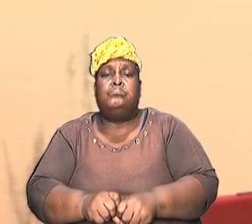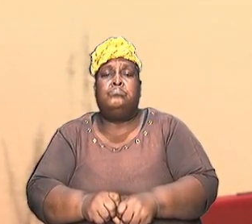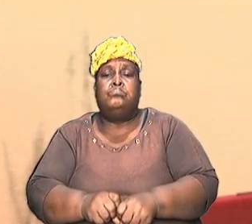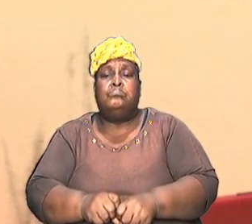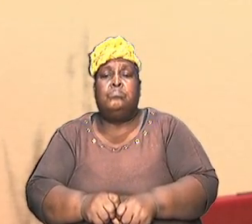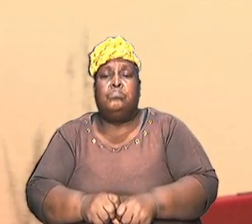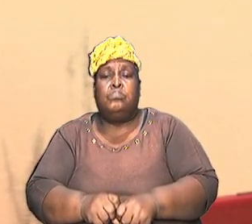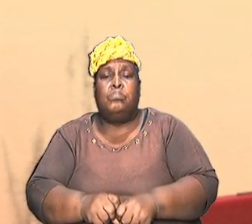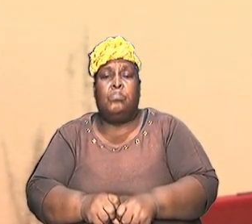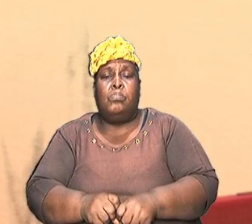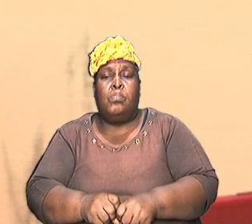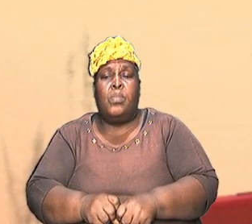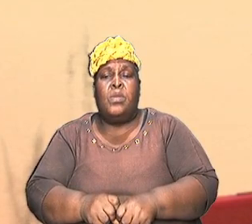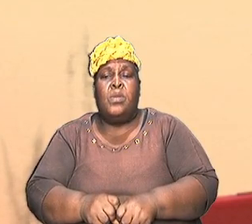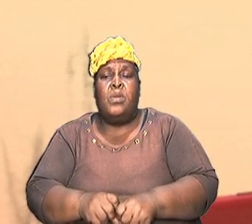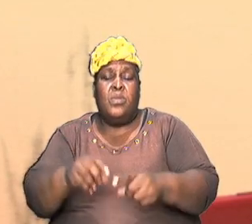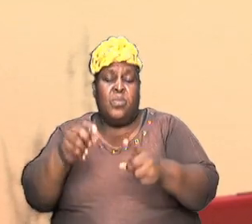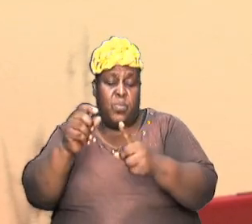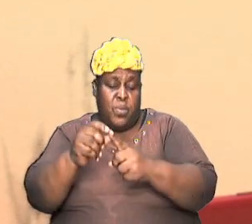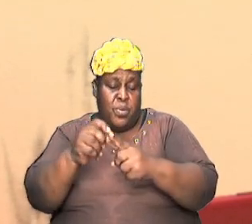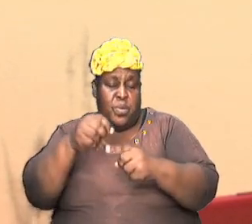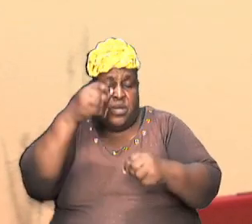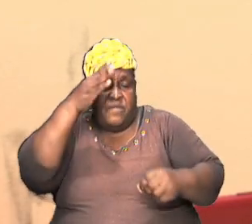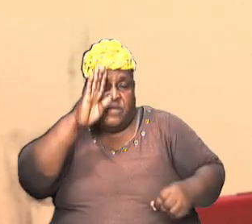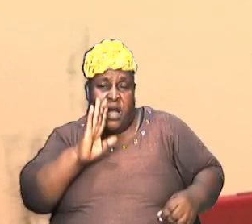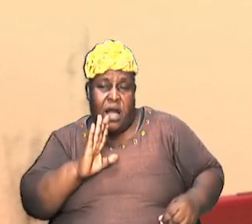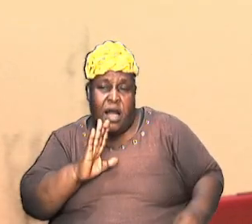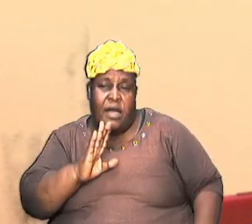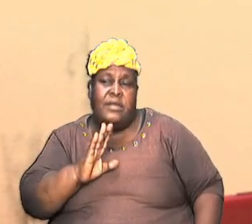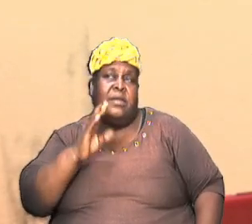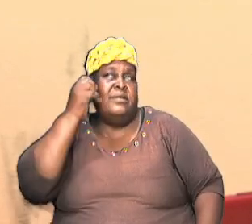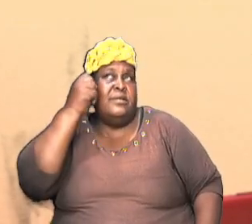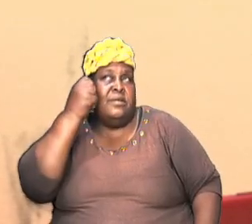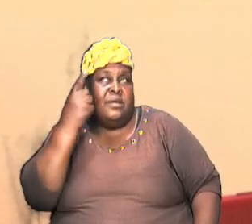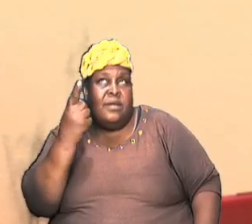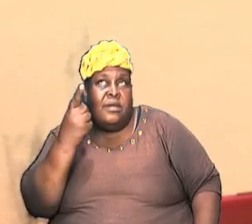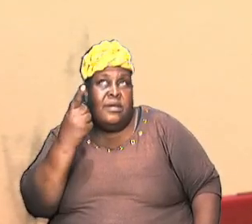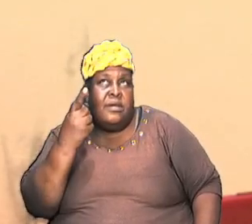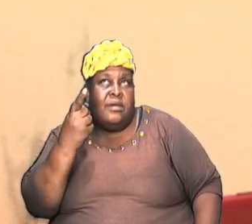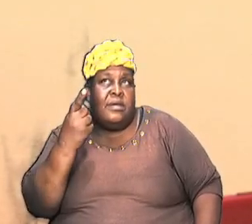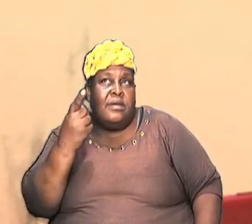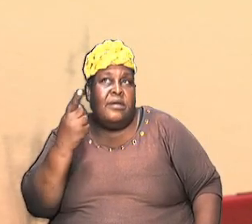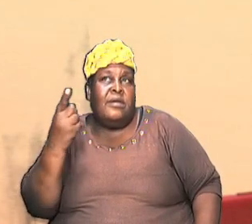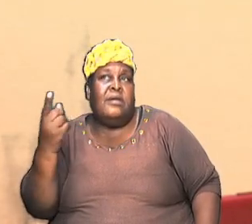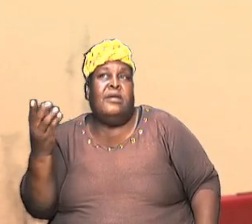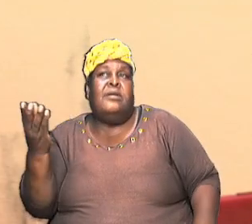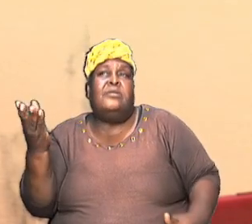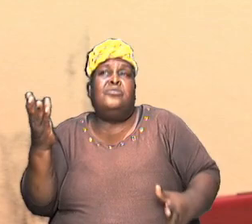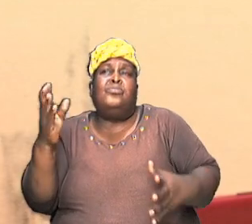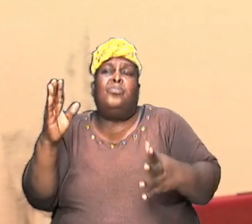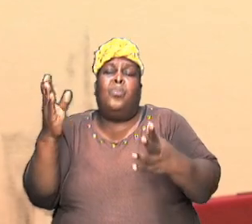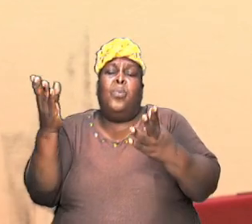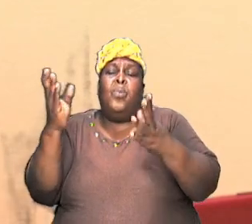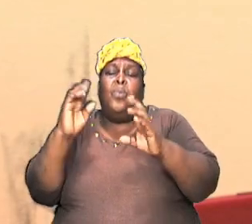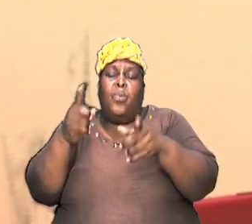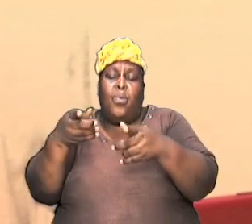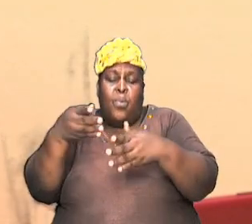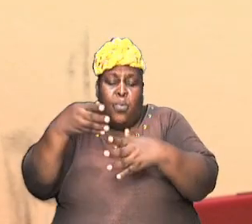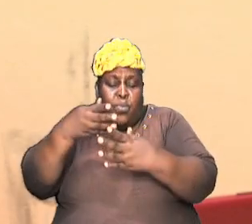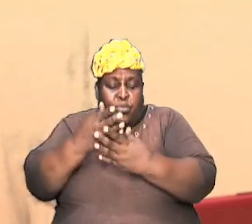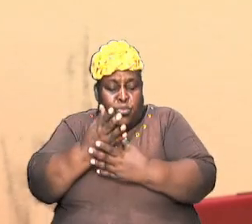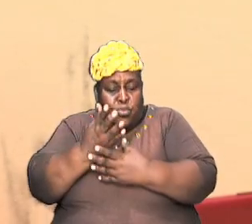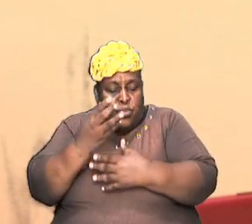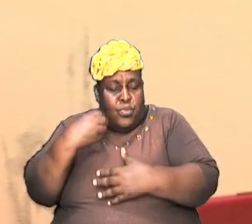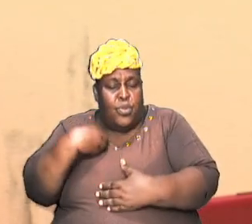permeated I want the word and this understanding to permeate our system and to permeate our